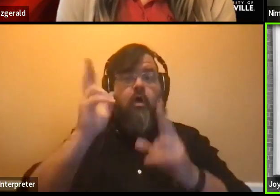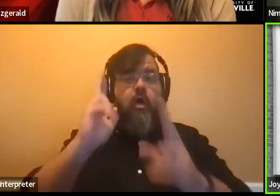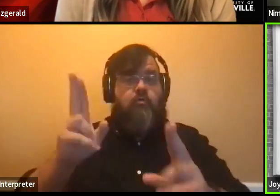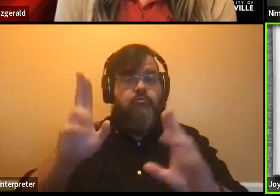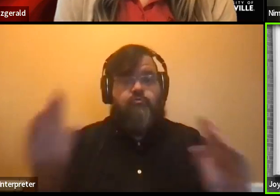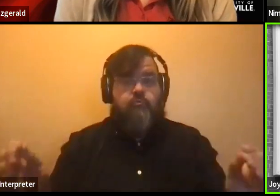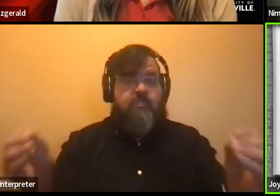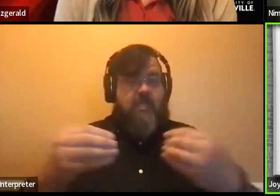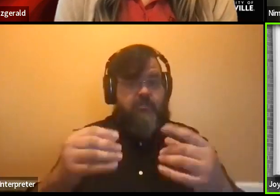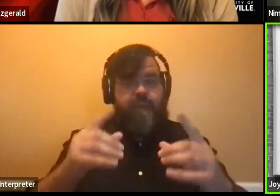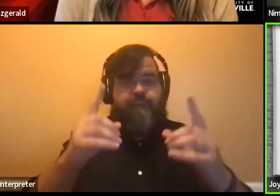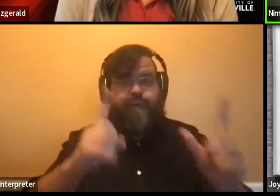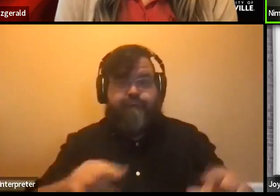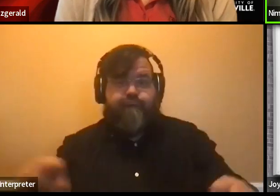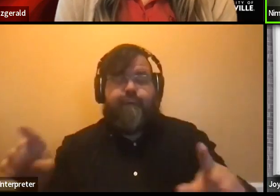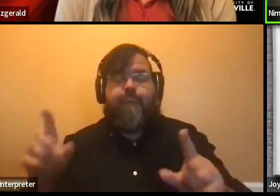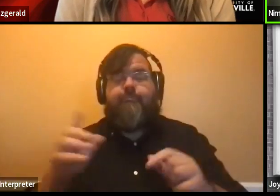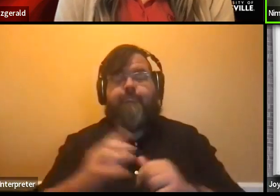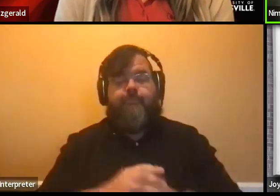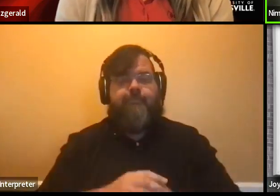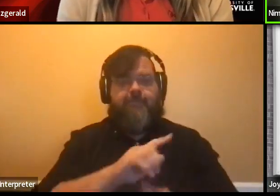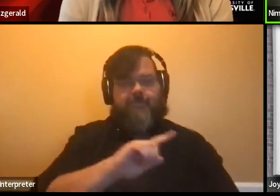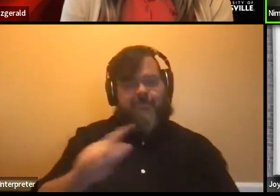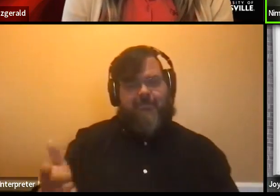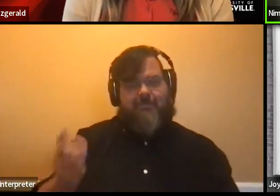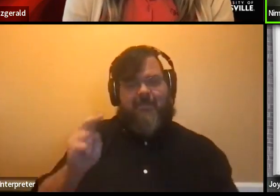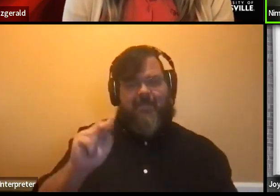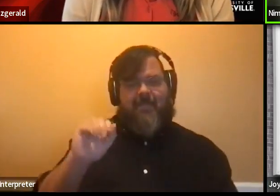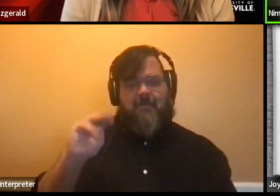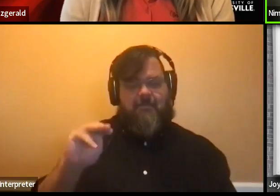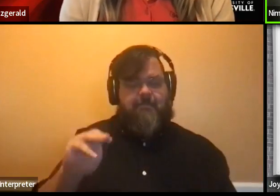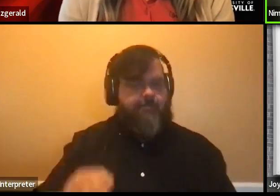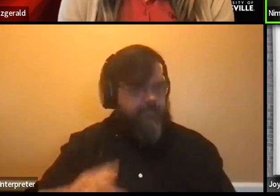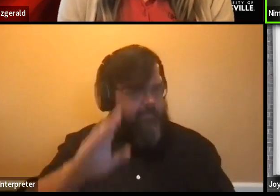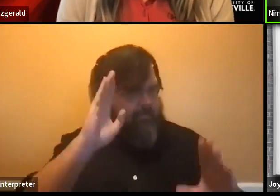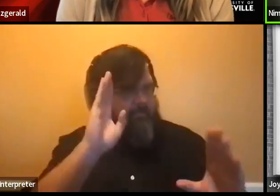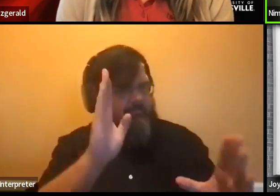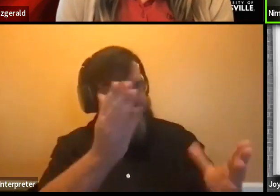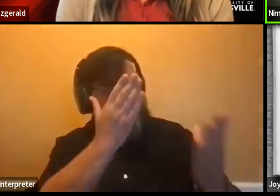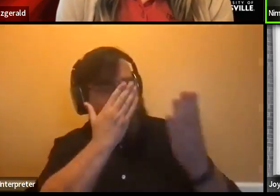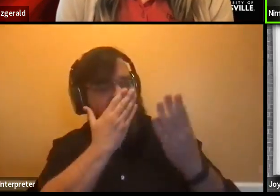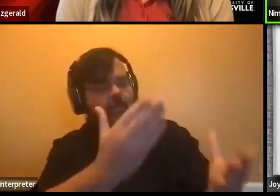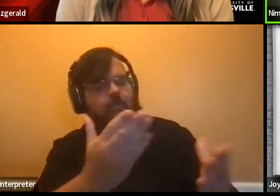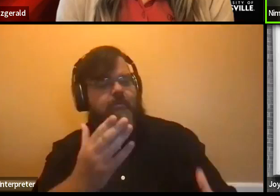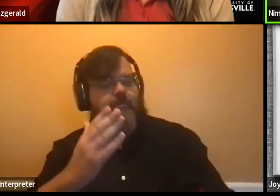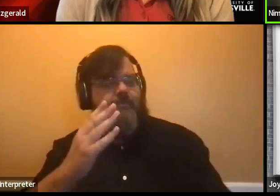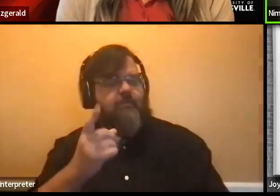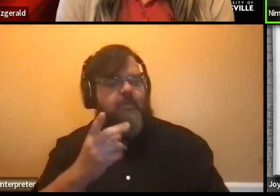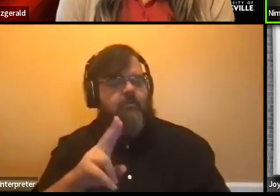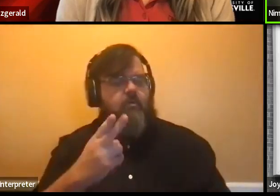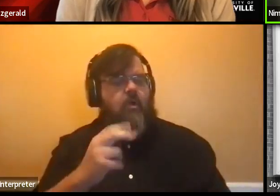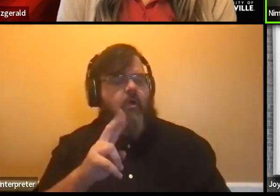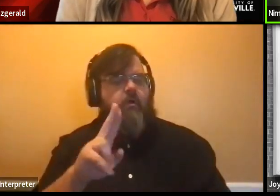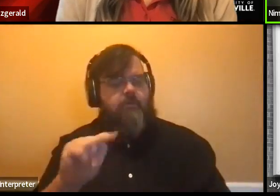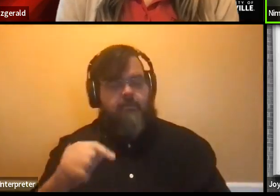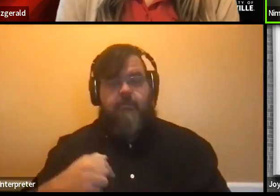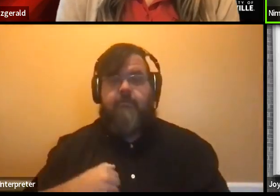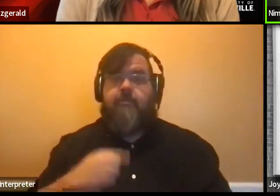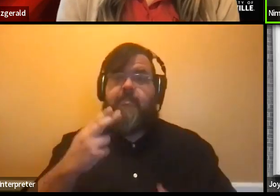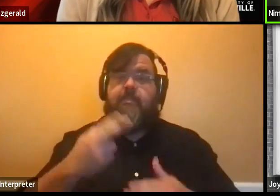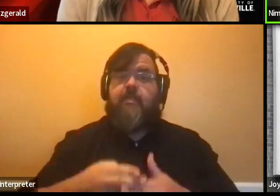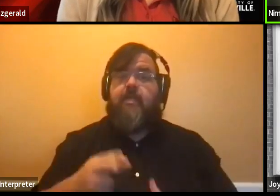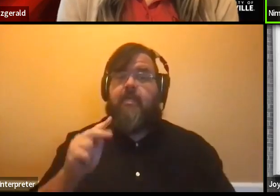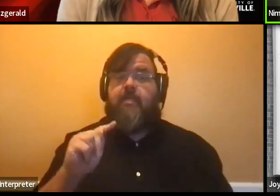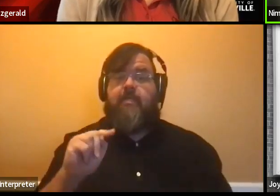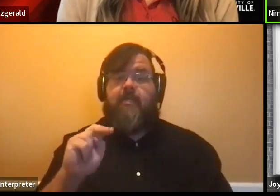to you for an introduction. Awesome. Thank you, Dr. Hart. So my name is Nim. I am a junior here at UofL. I